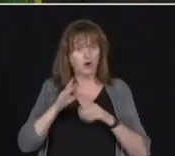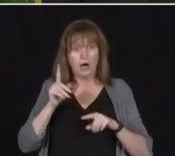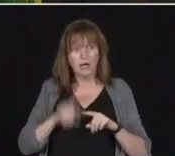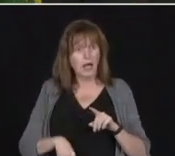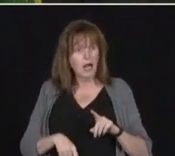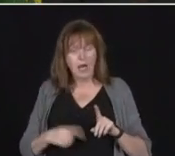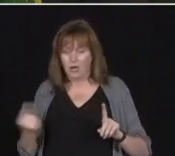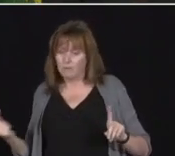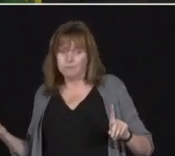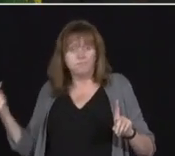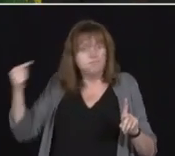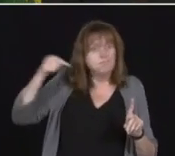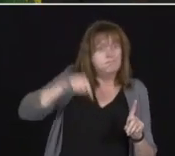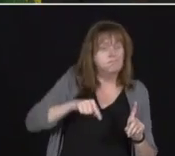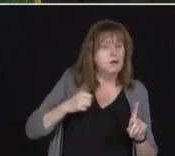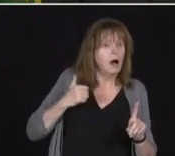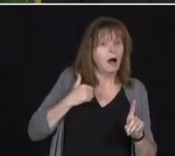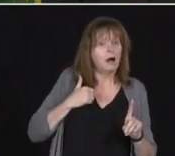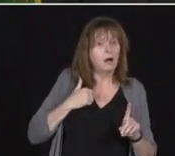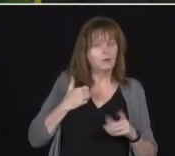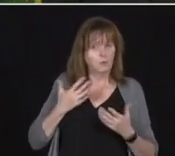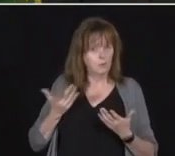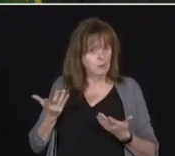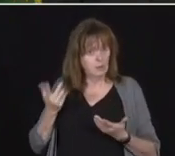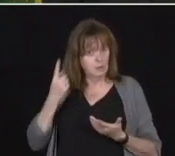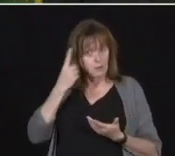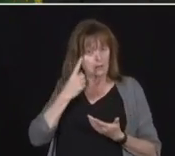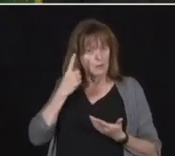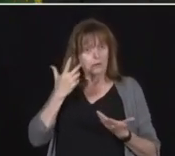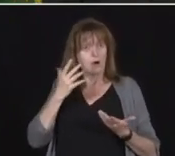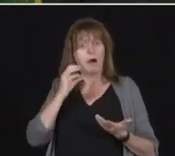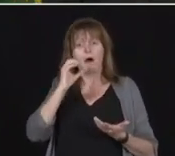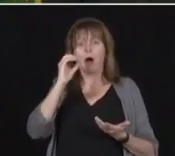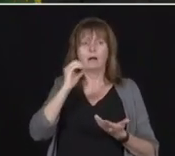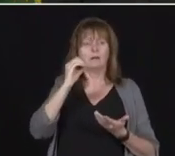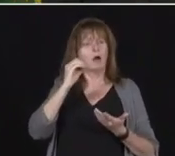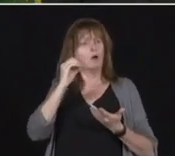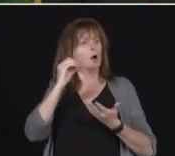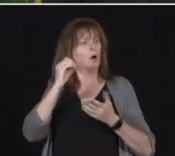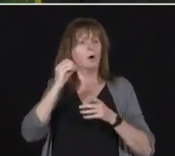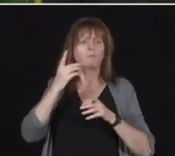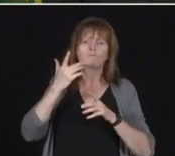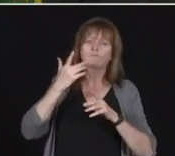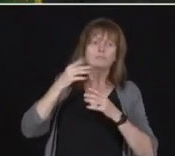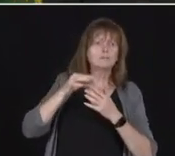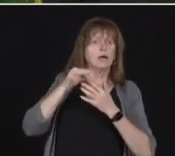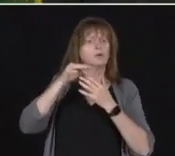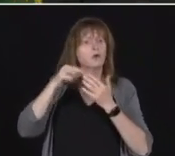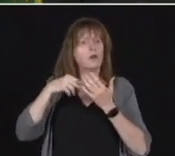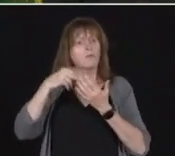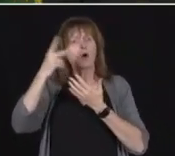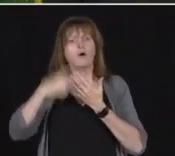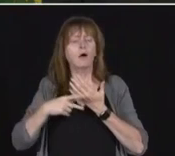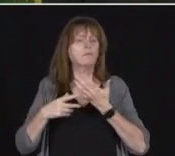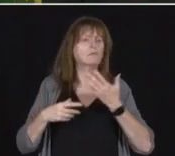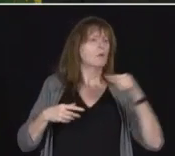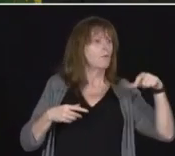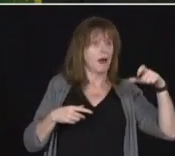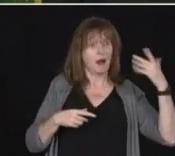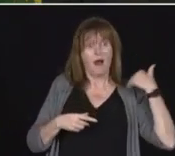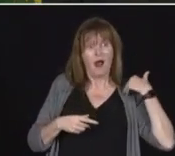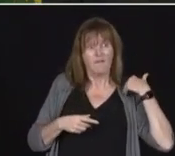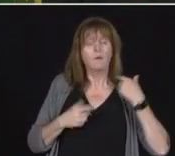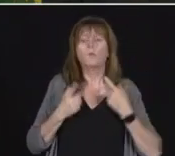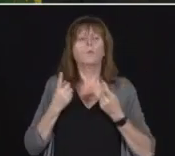considering creating a program like Quebec's where it tops up worker wages to incentivize Ontarians who are out of work